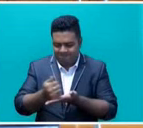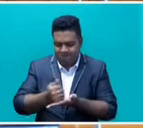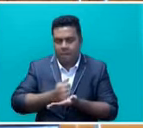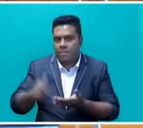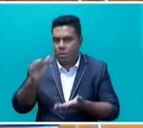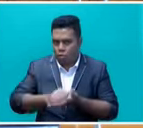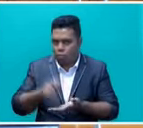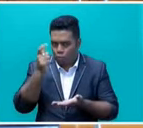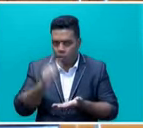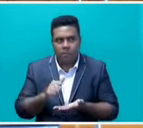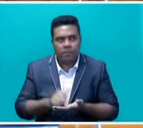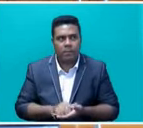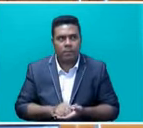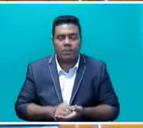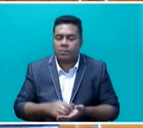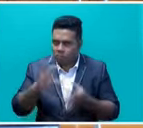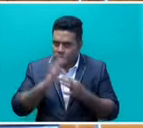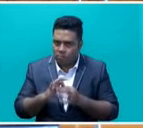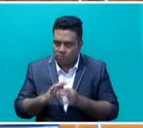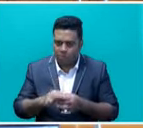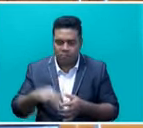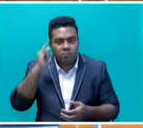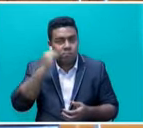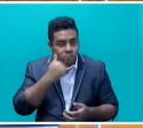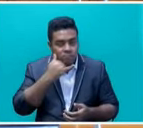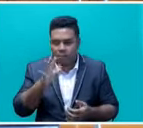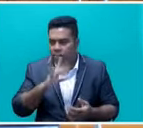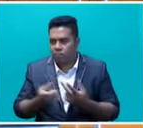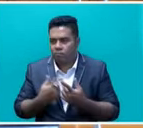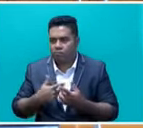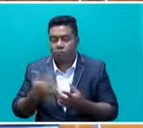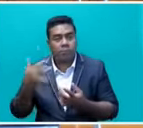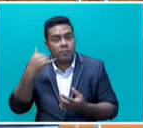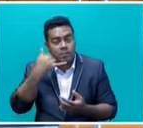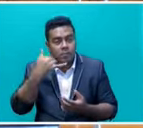made on your own SIM card, not other people's SIM cards. That is critically important.